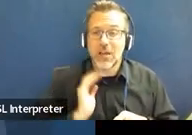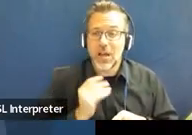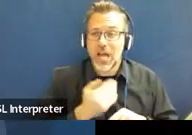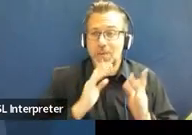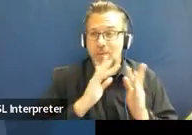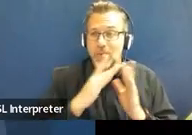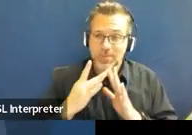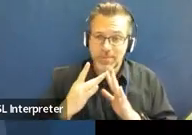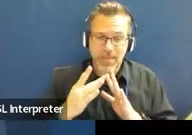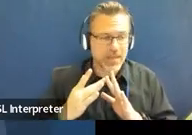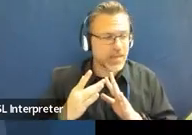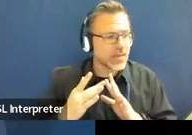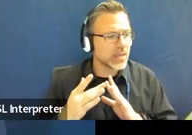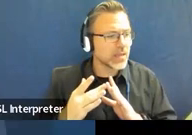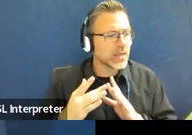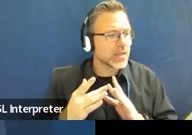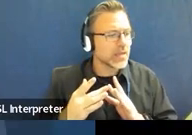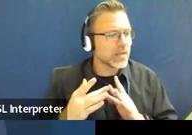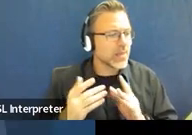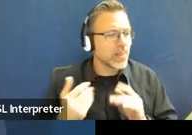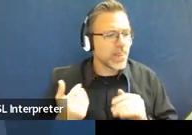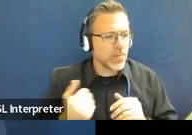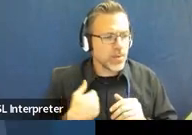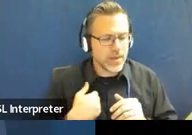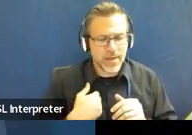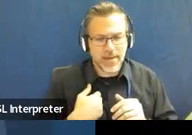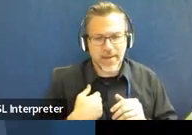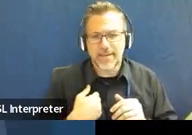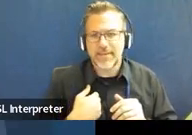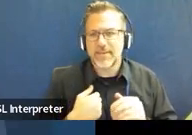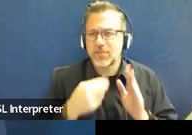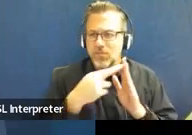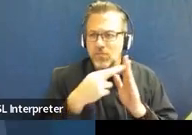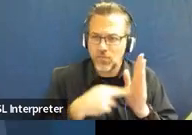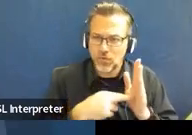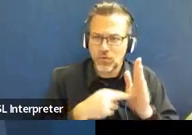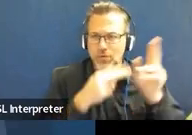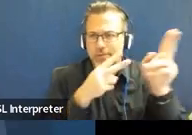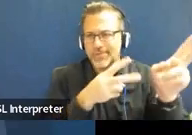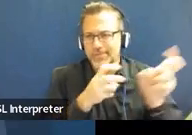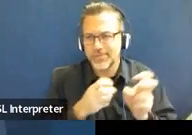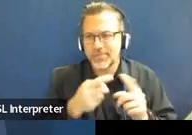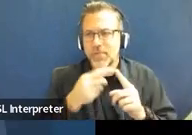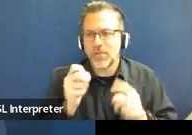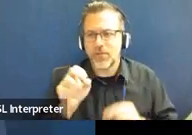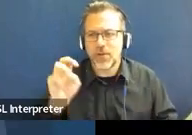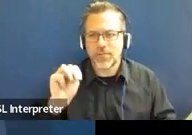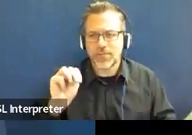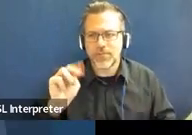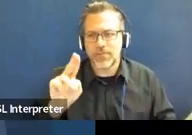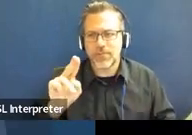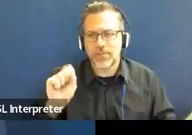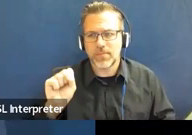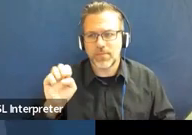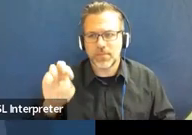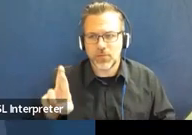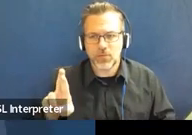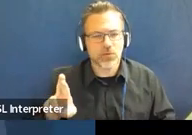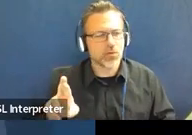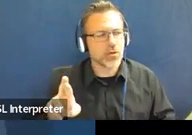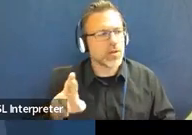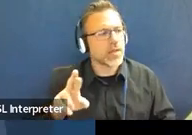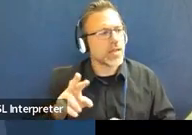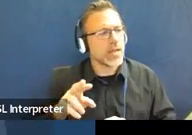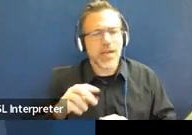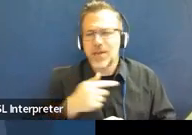worked to pull regulatory expectations out of MUSER and put them in a, like a one